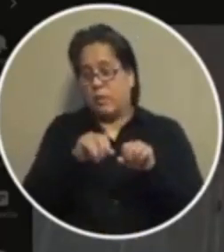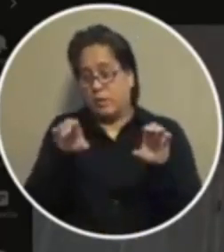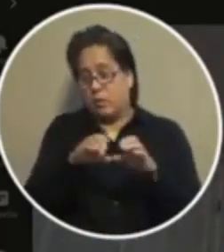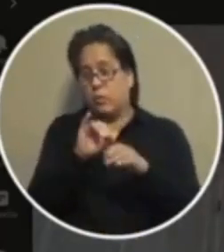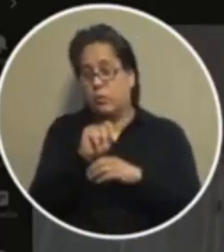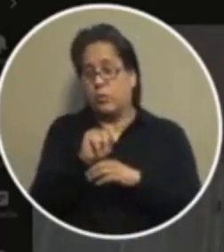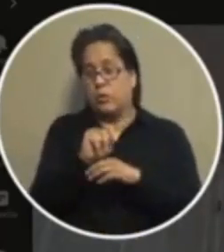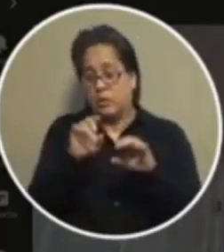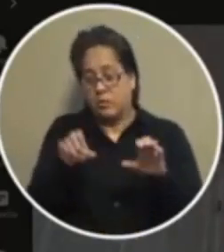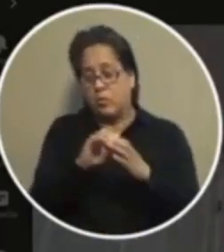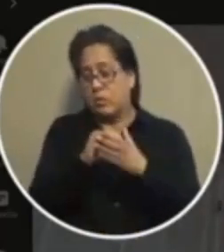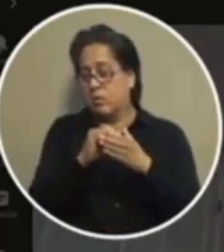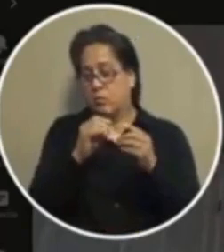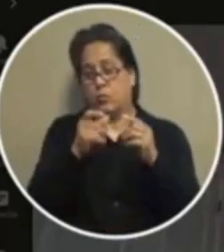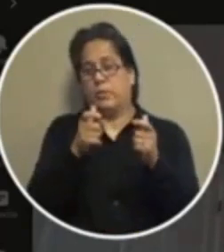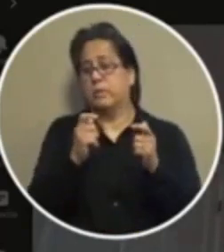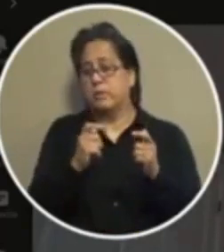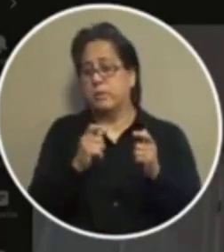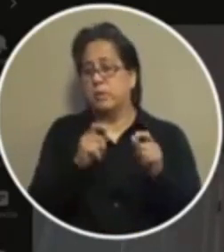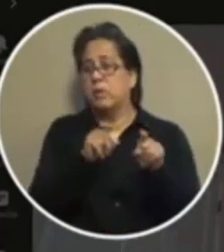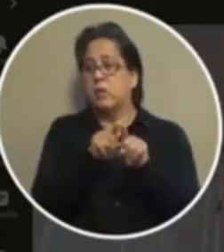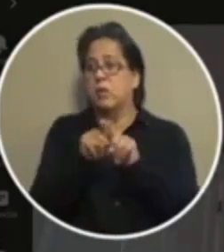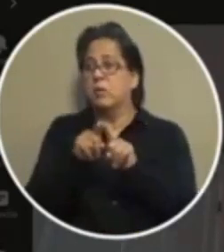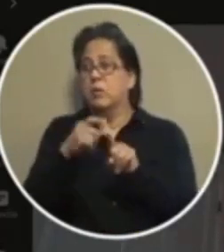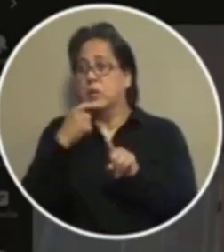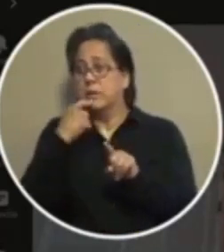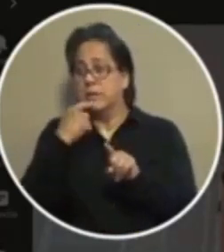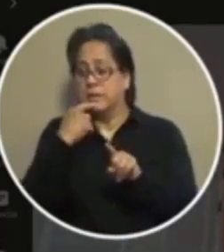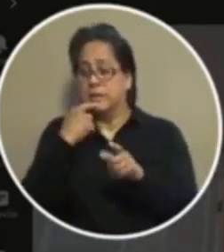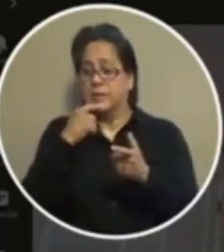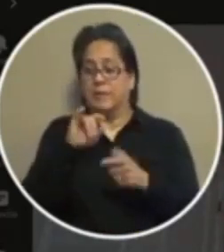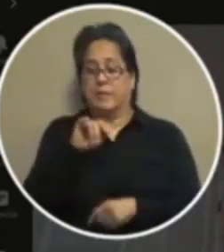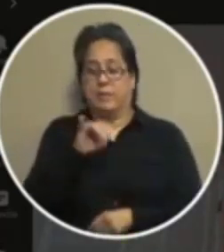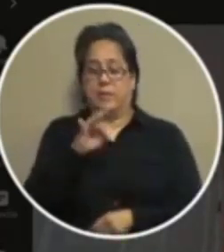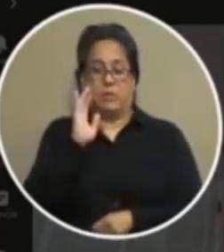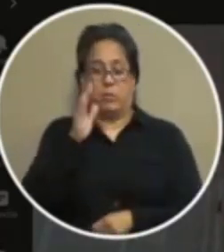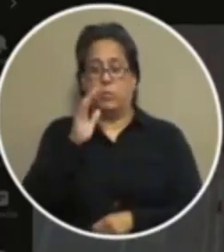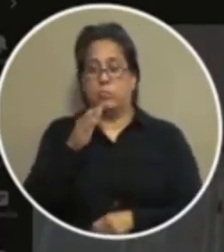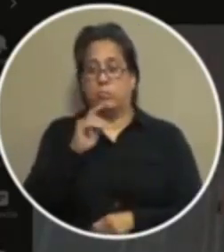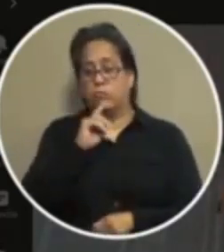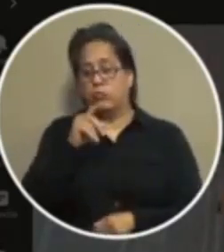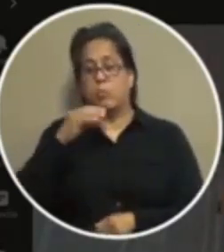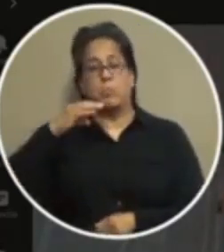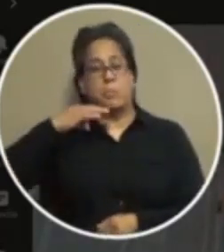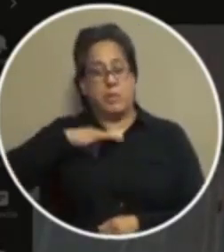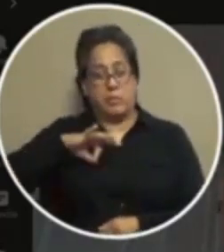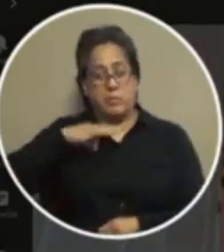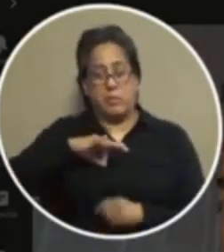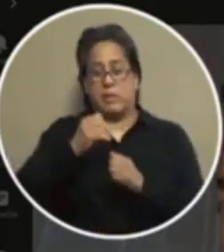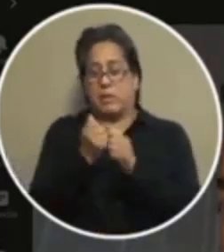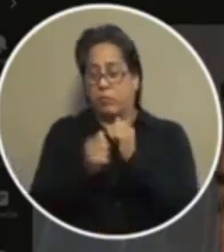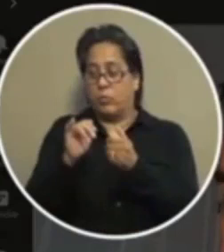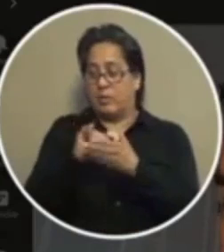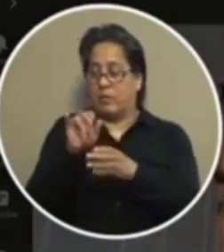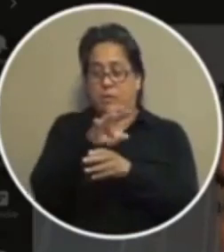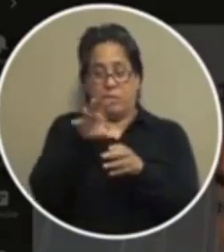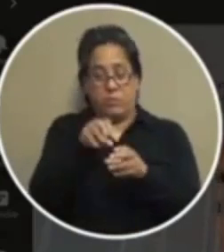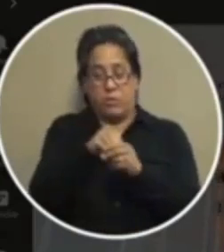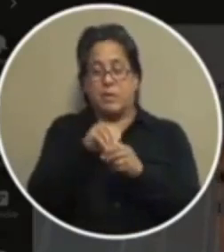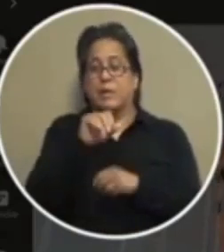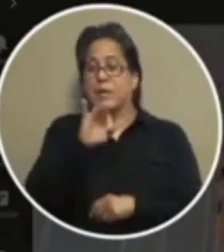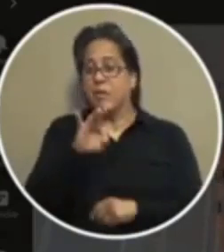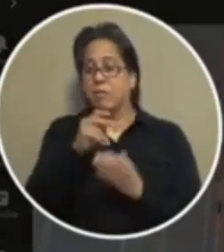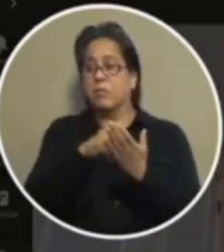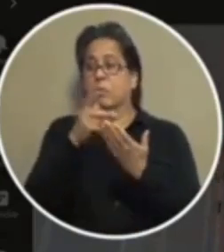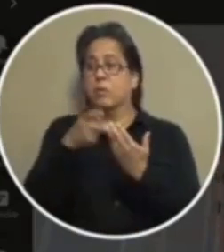and we can get it done quickly and as i also said later on it would be very beneficial to everybody involved if this